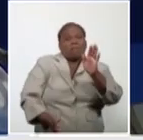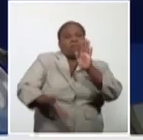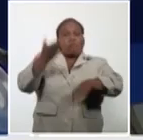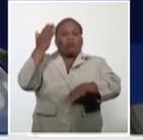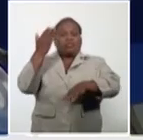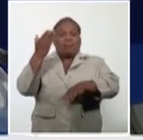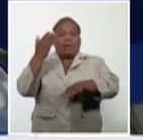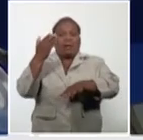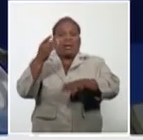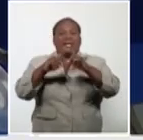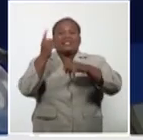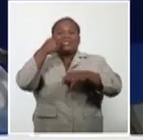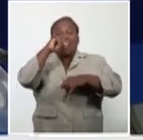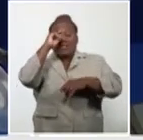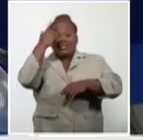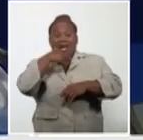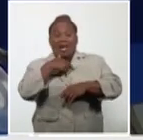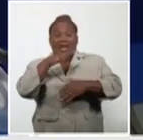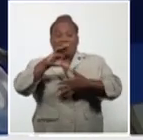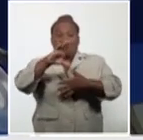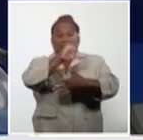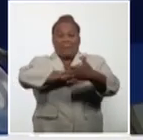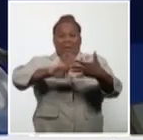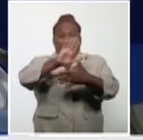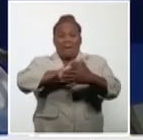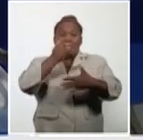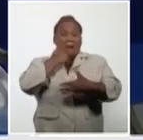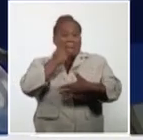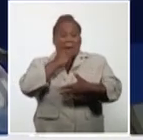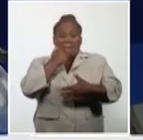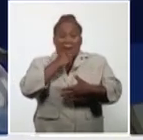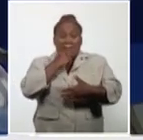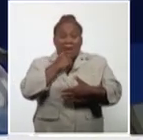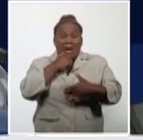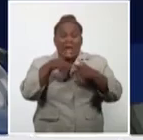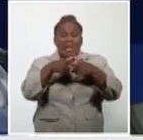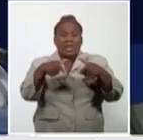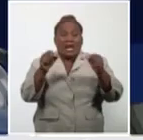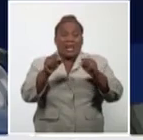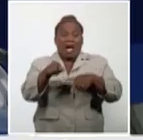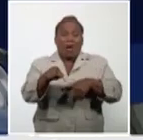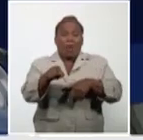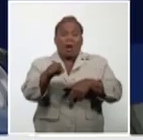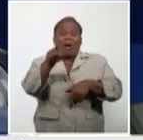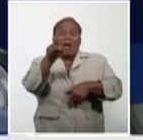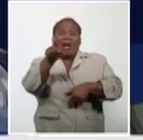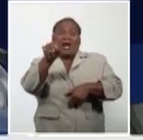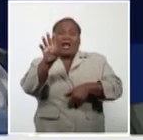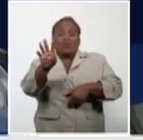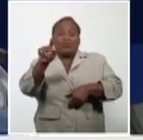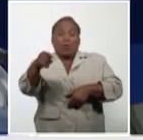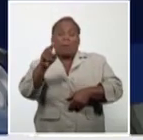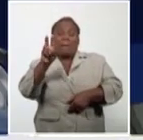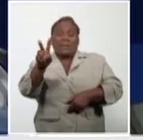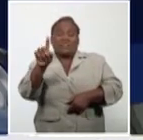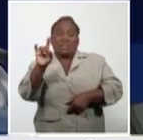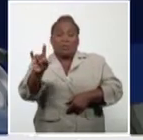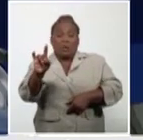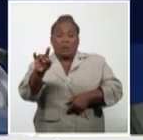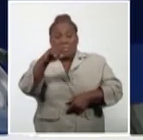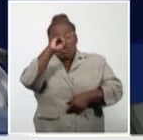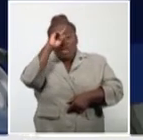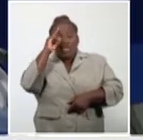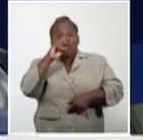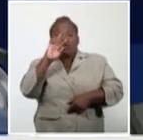significant are Nicaragua with 14.29, Suriname with 10, Antigua and